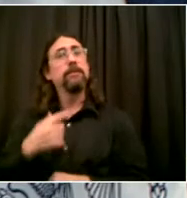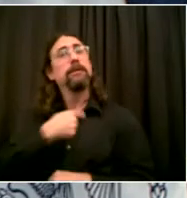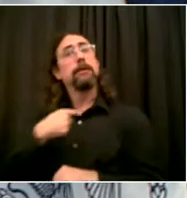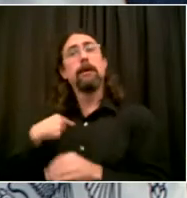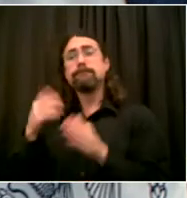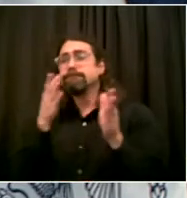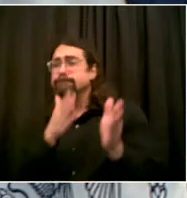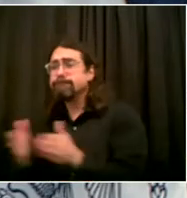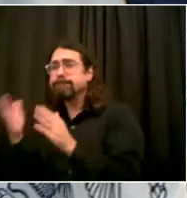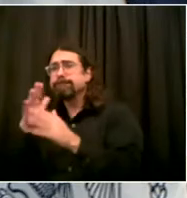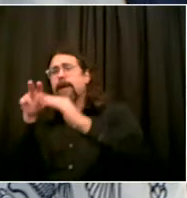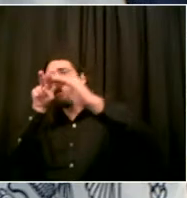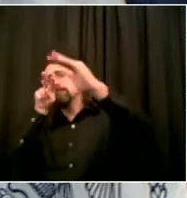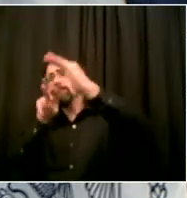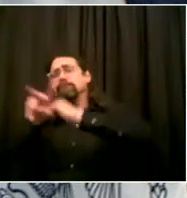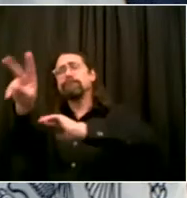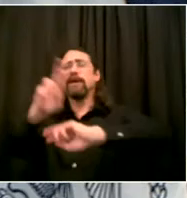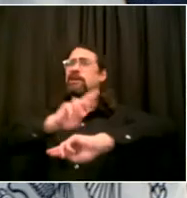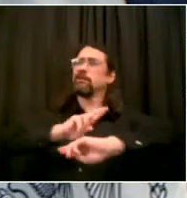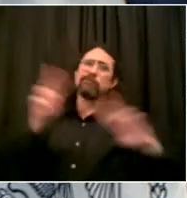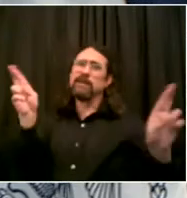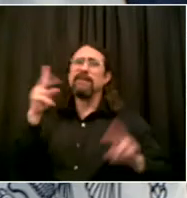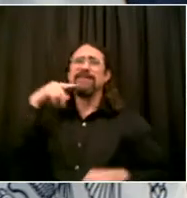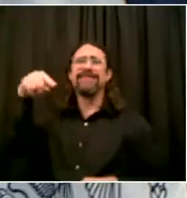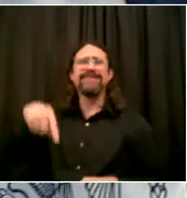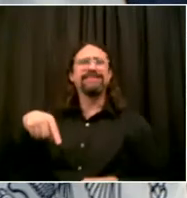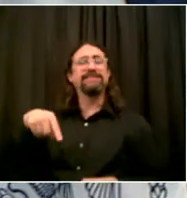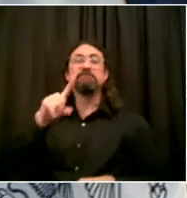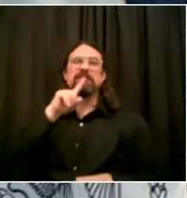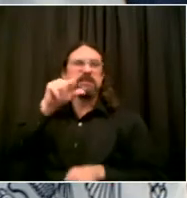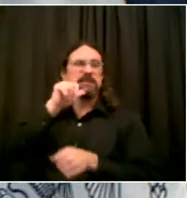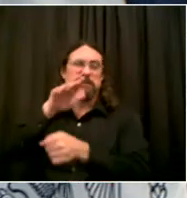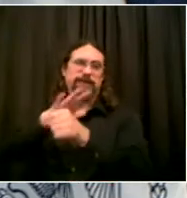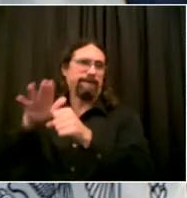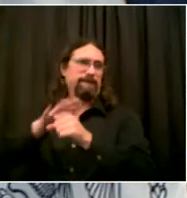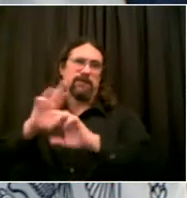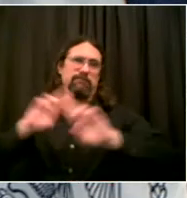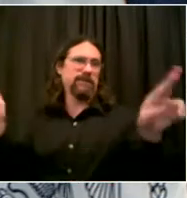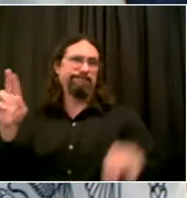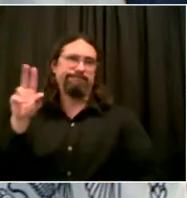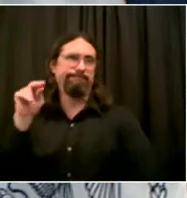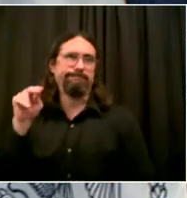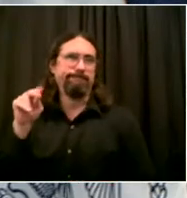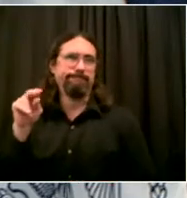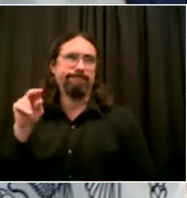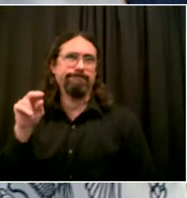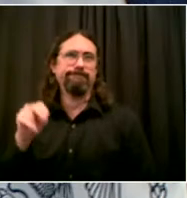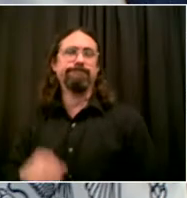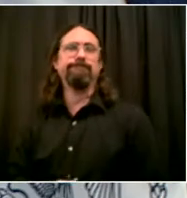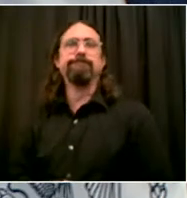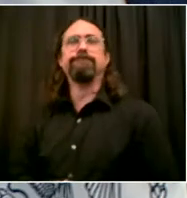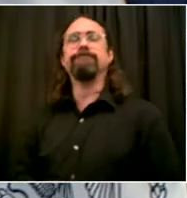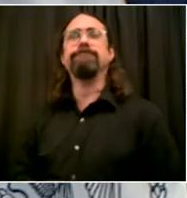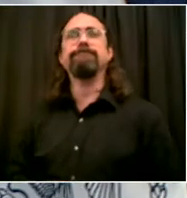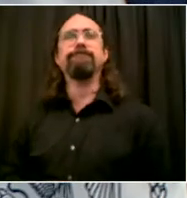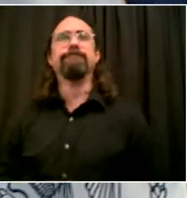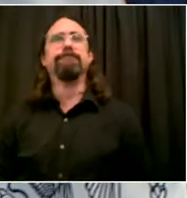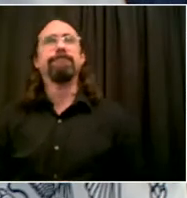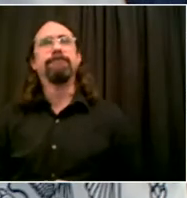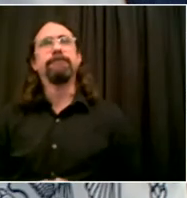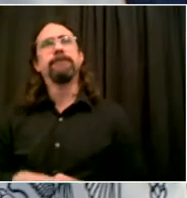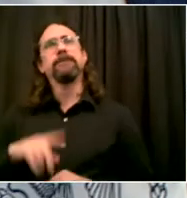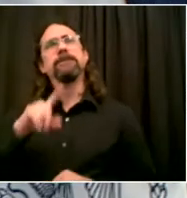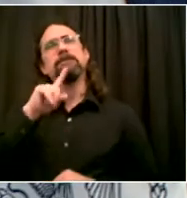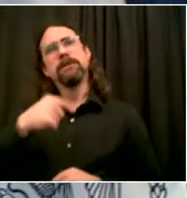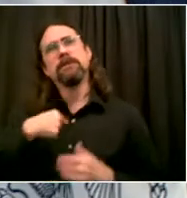The most important thing was to stop it. I want to thank everyone in the community who has helped. Everyone is wearing a mask and social distancing. Everyone is getting tested. It's making a